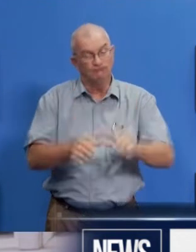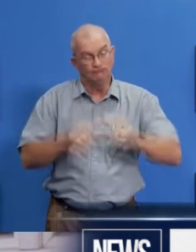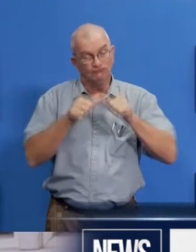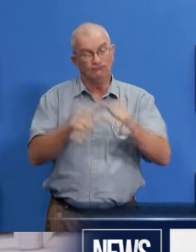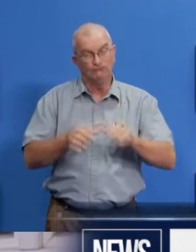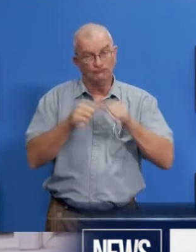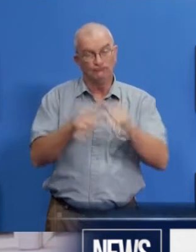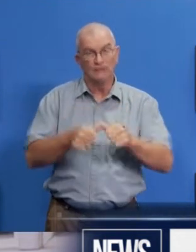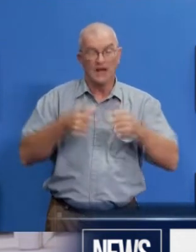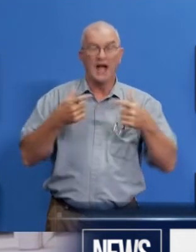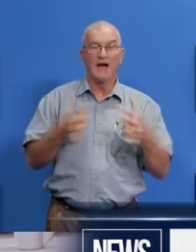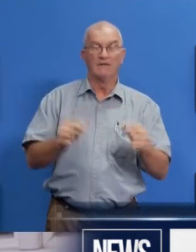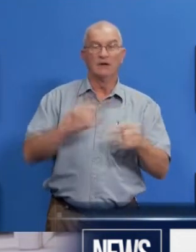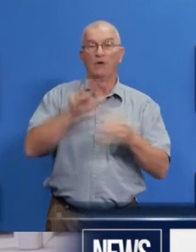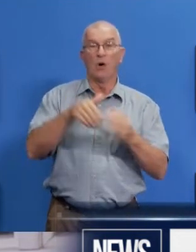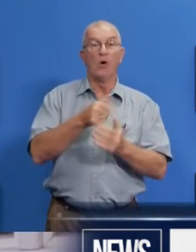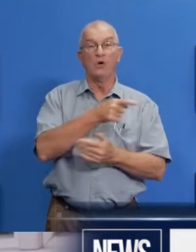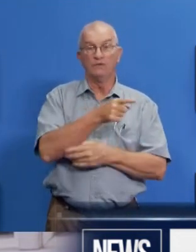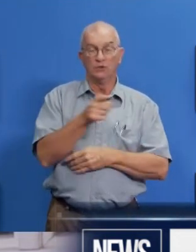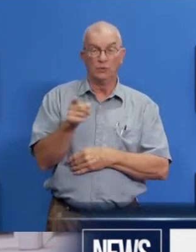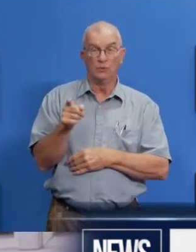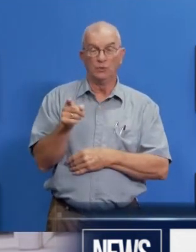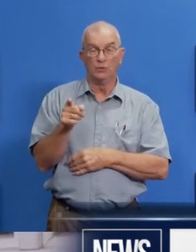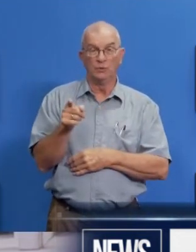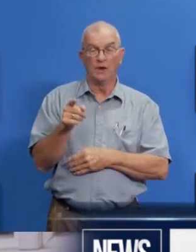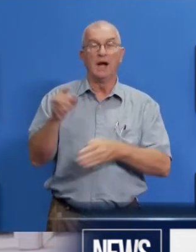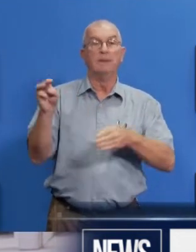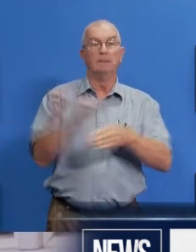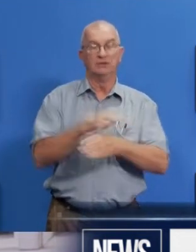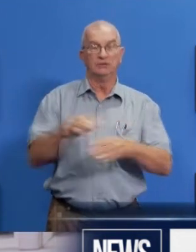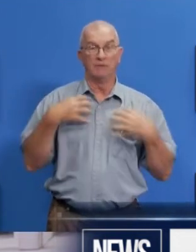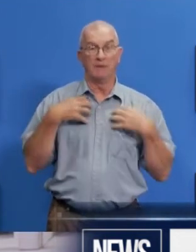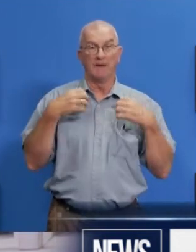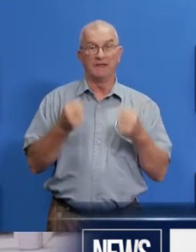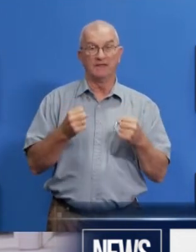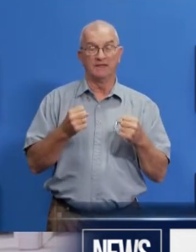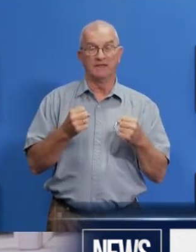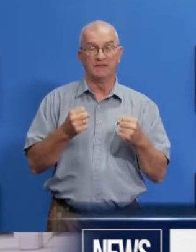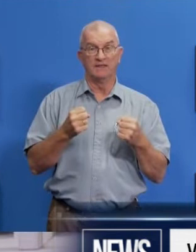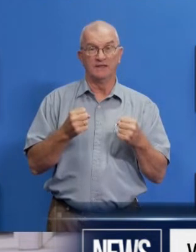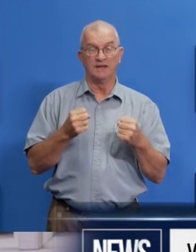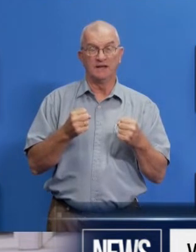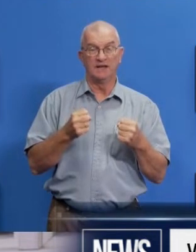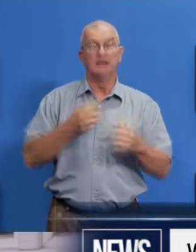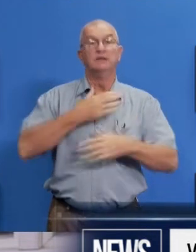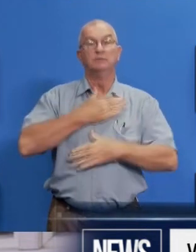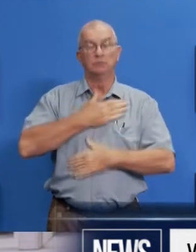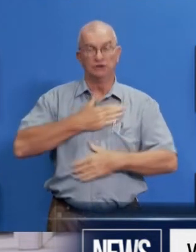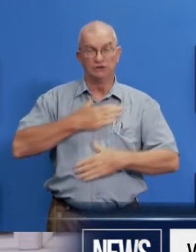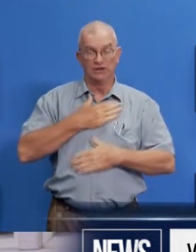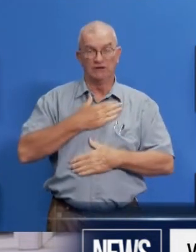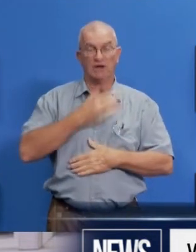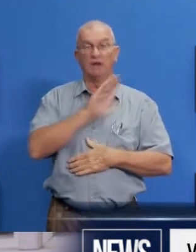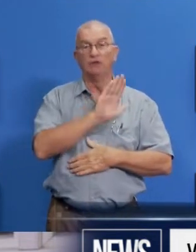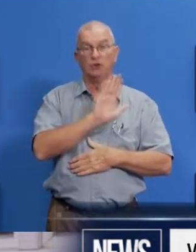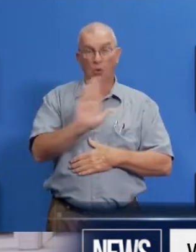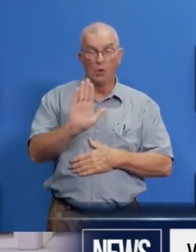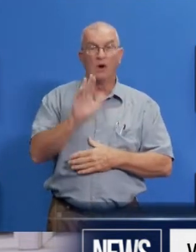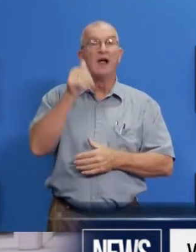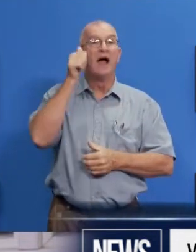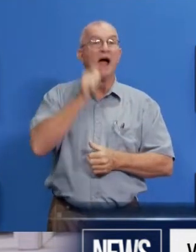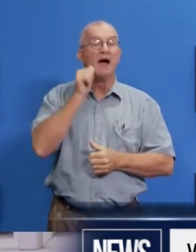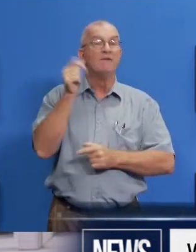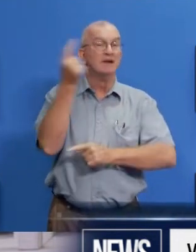of all of you. The Ministry of Public Health is appreciative of your daily